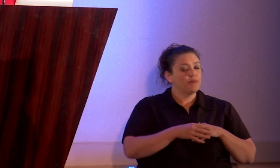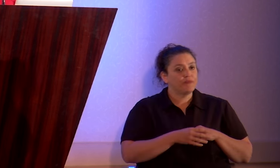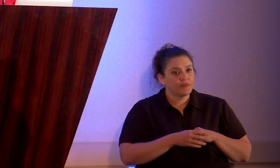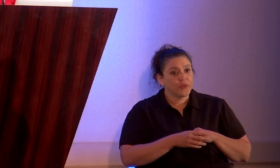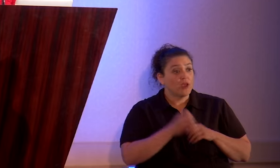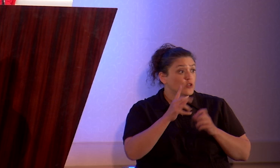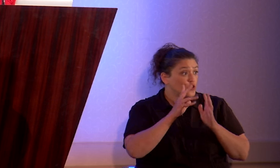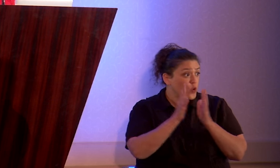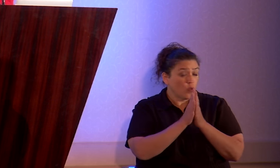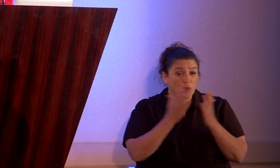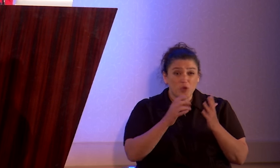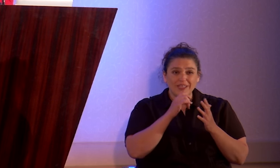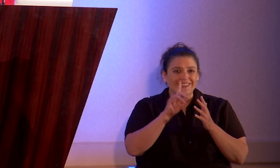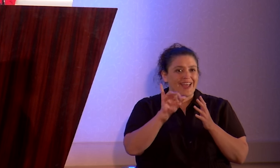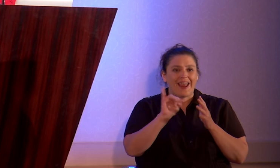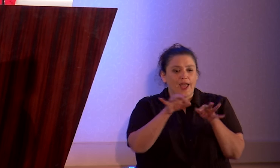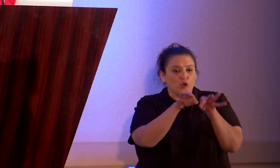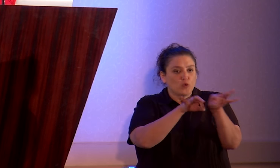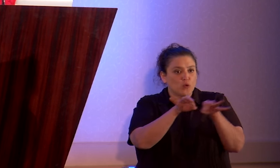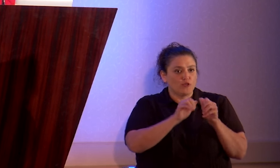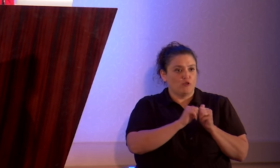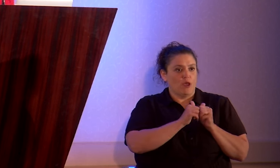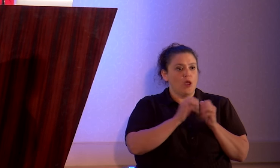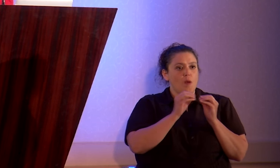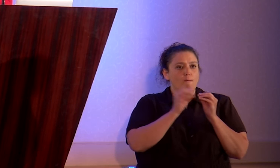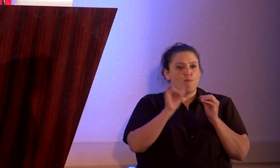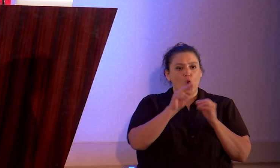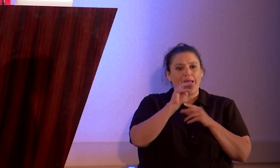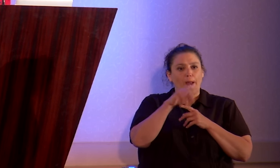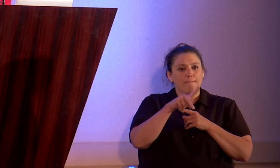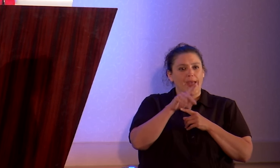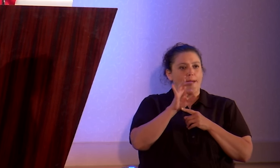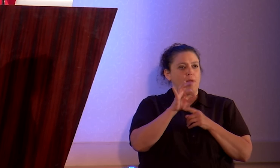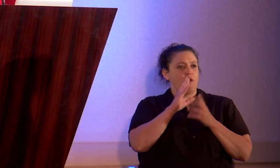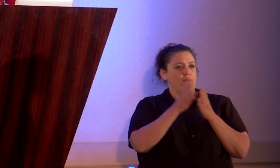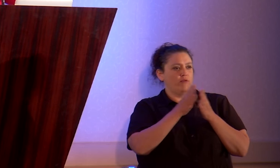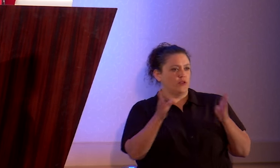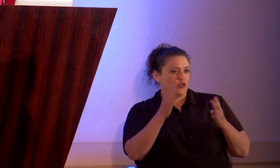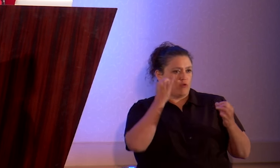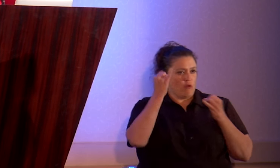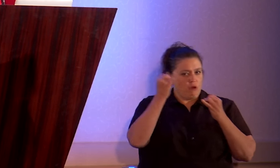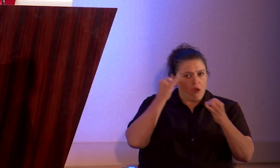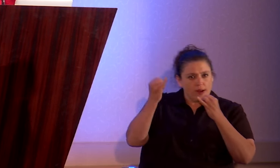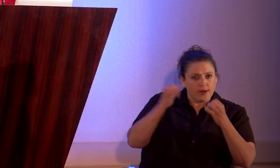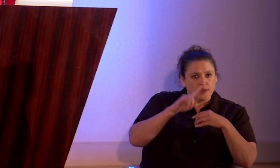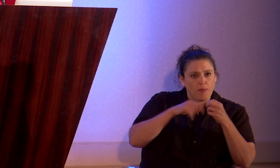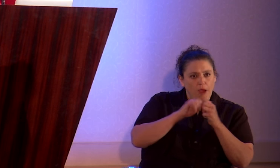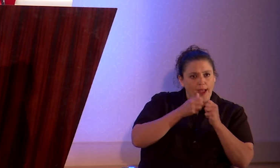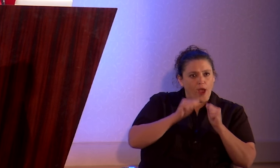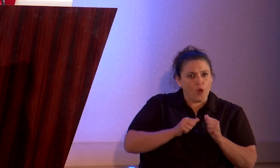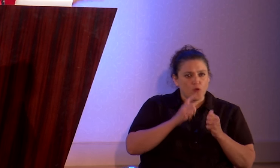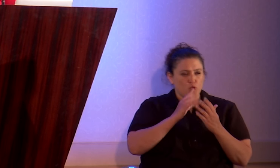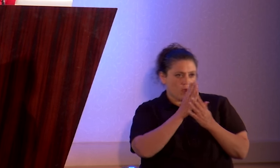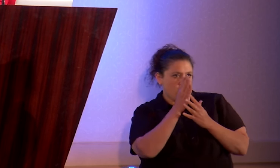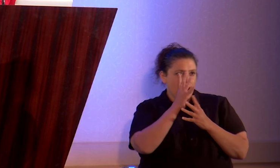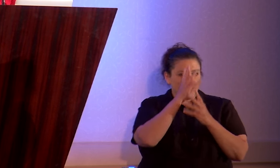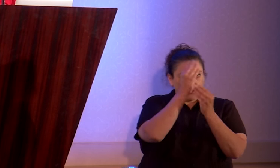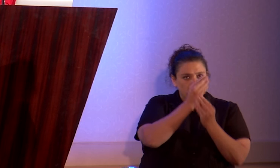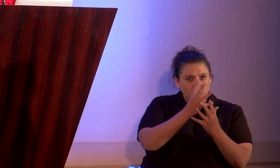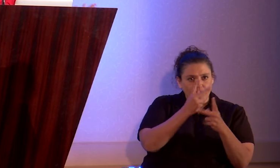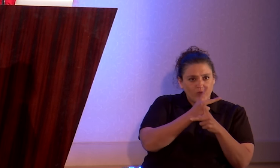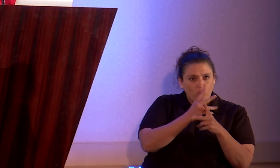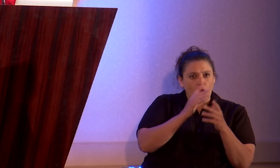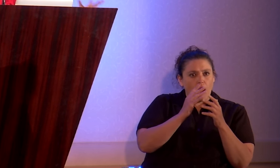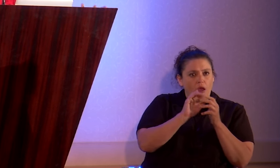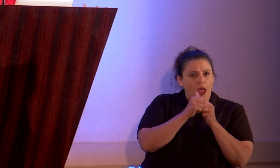is not a set of directions. It's more like a map of the territory with some ideas on how you can best choose the way that works for you.